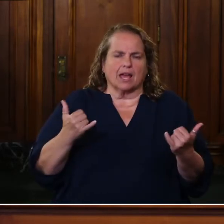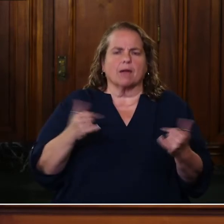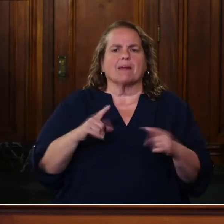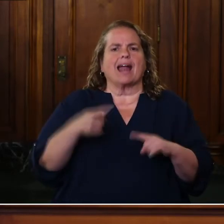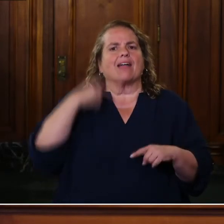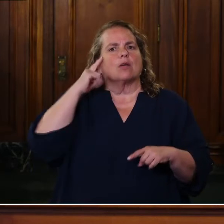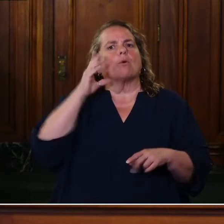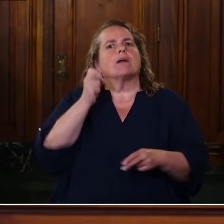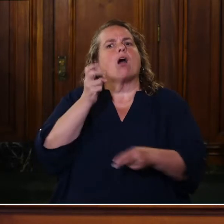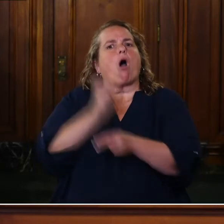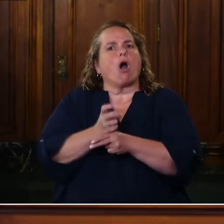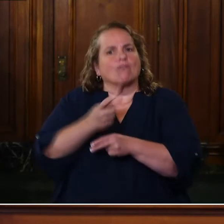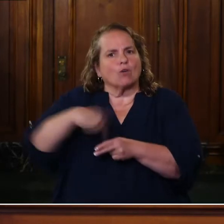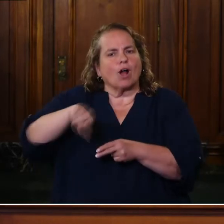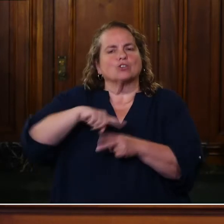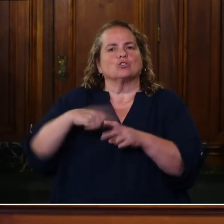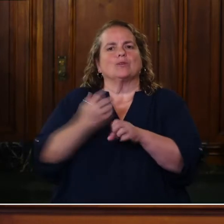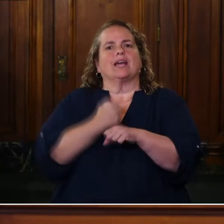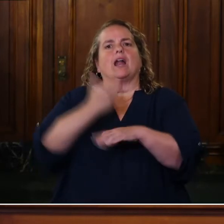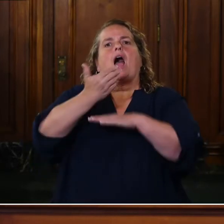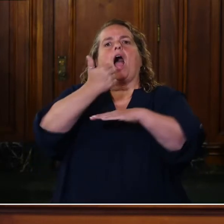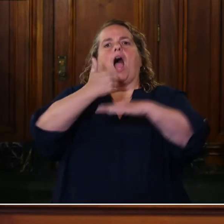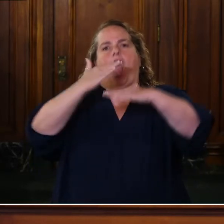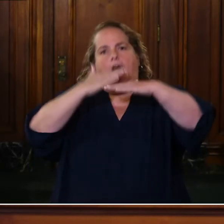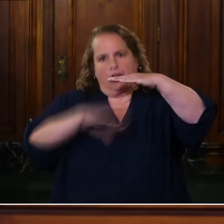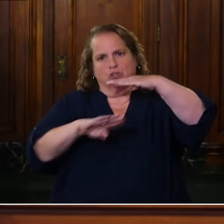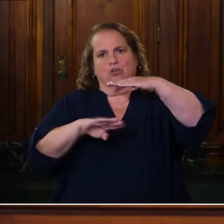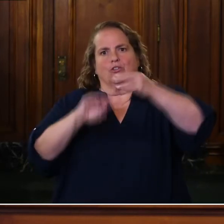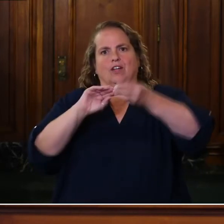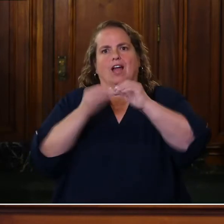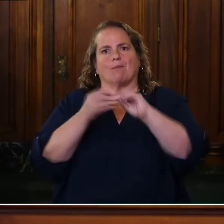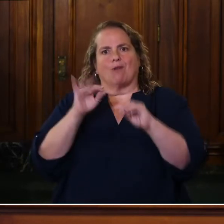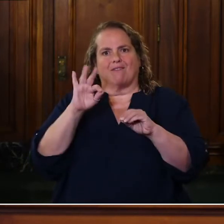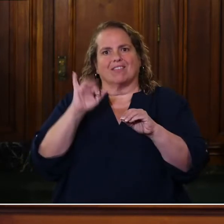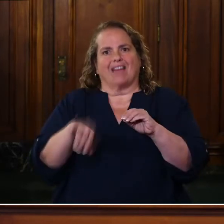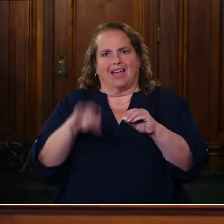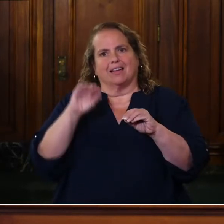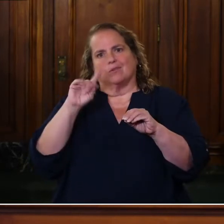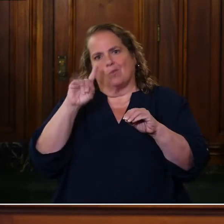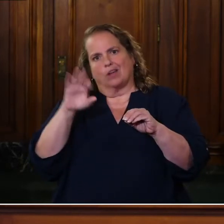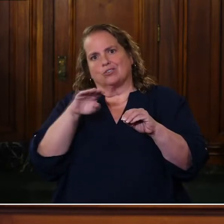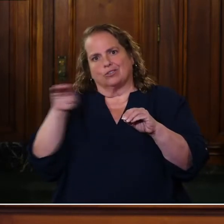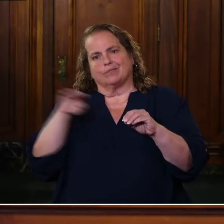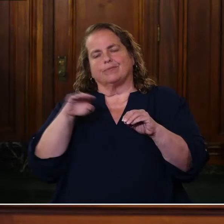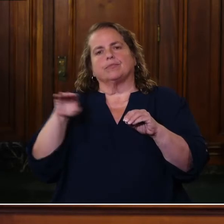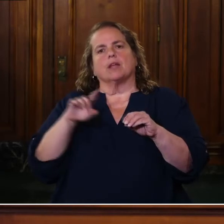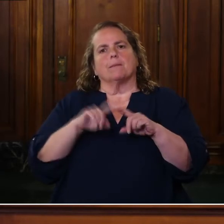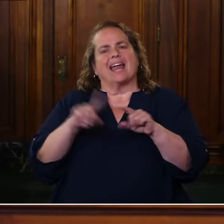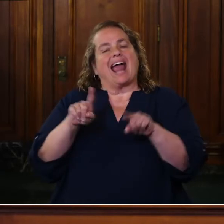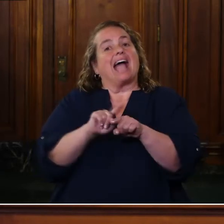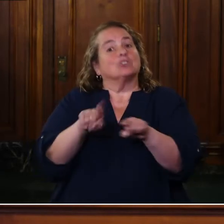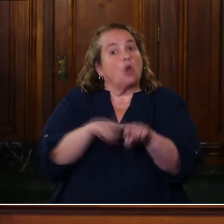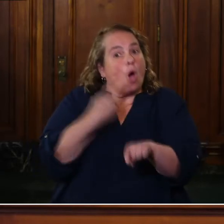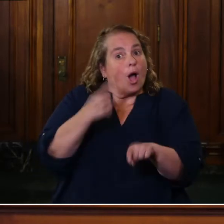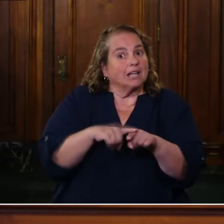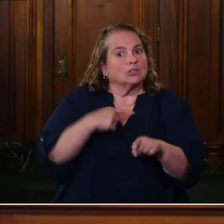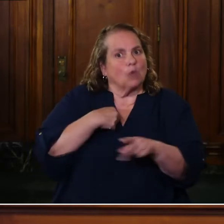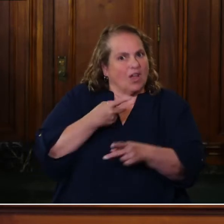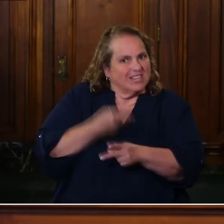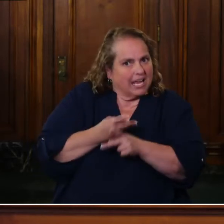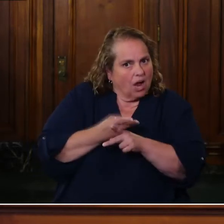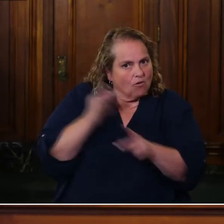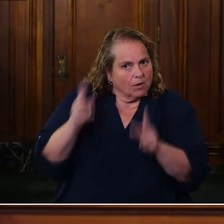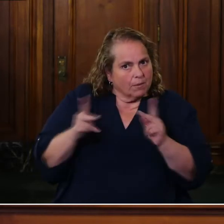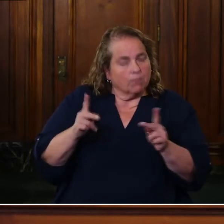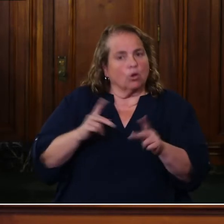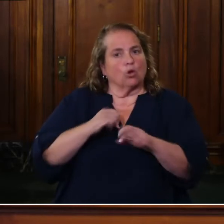be really hard for us to get under that number, um, in the near future. And as long as we are taking care of people, as long as